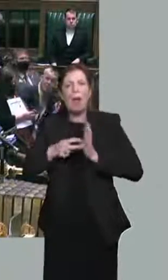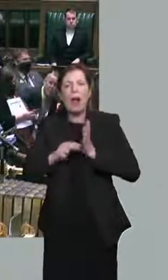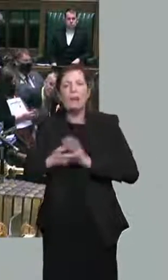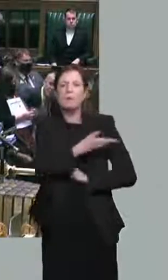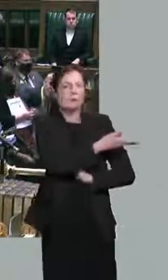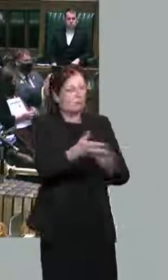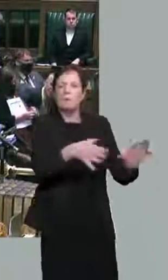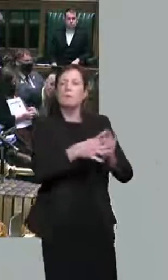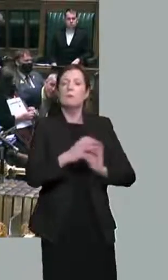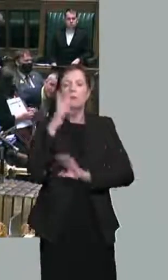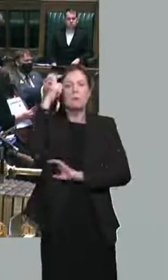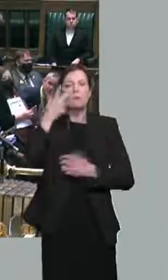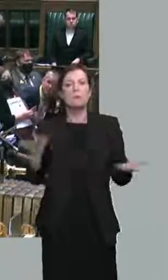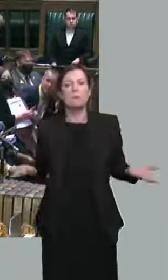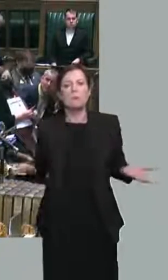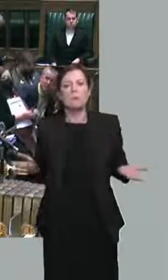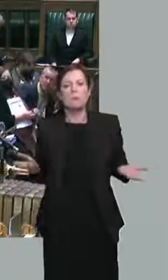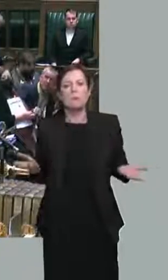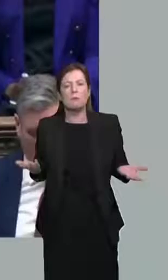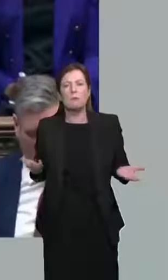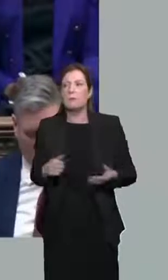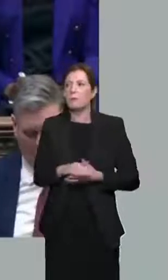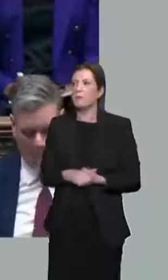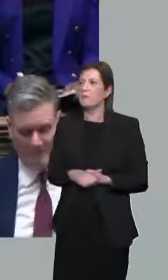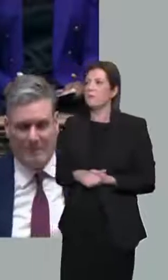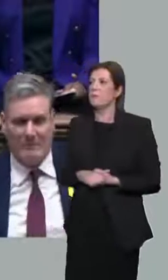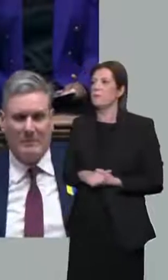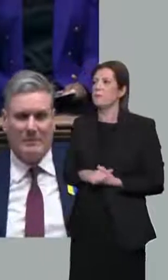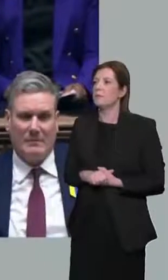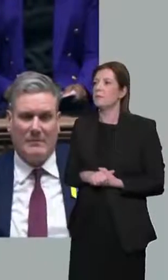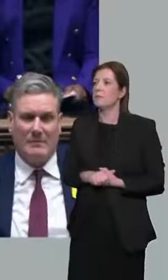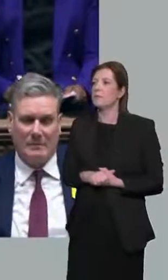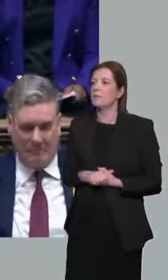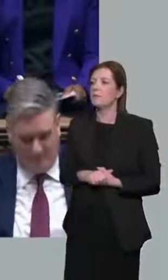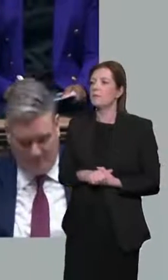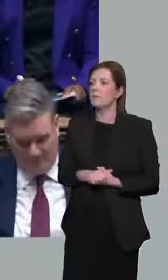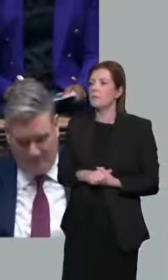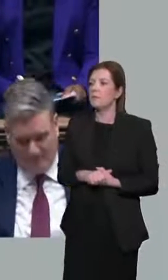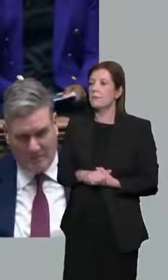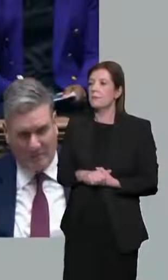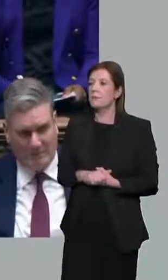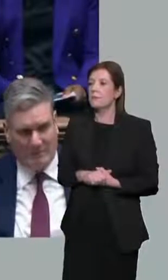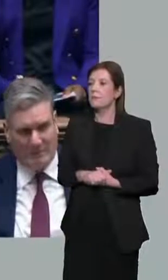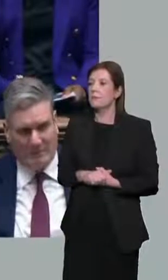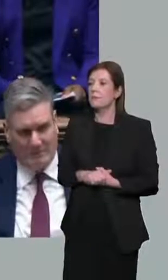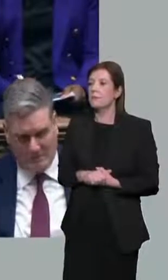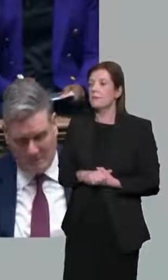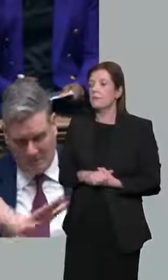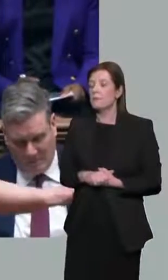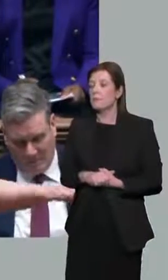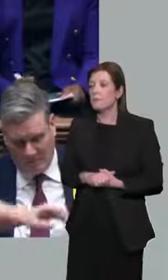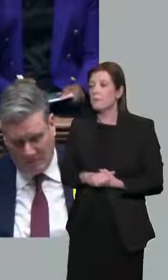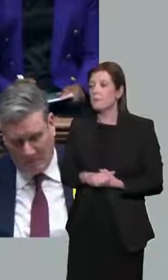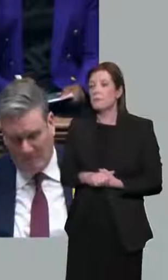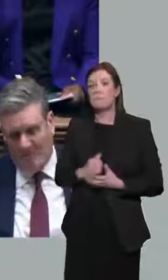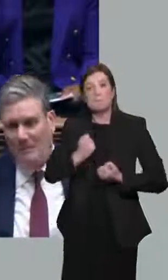When I set out